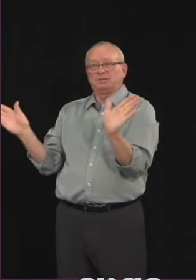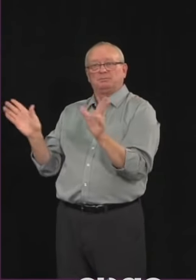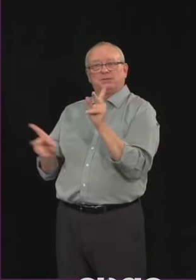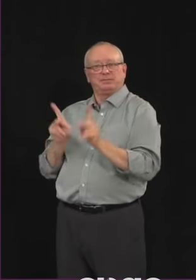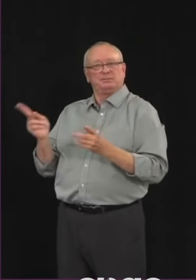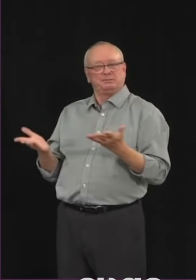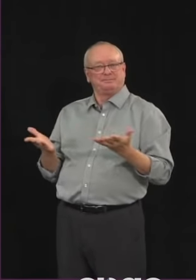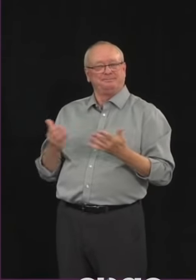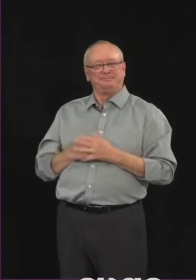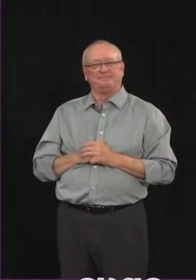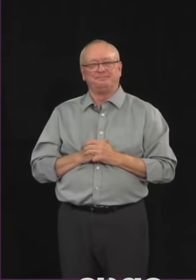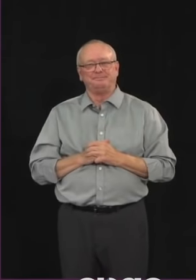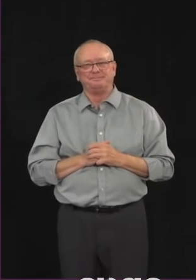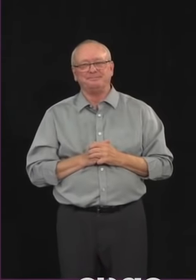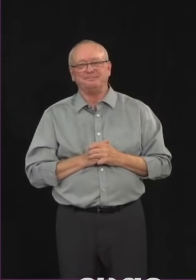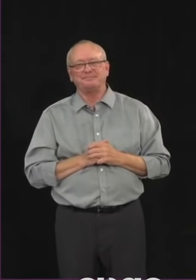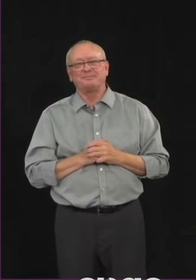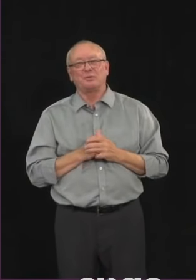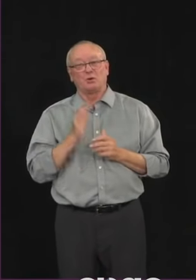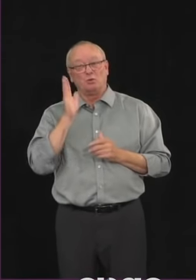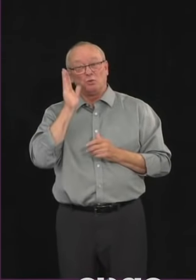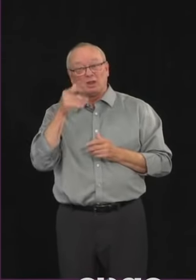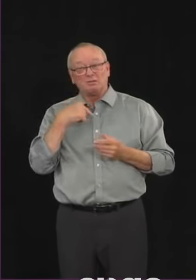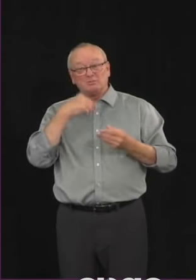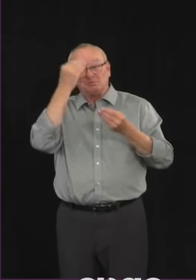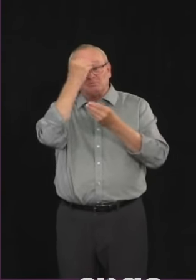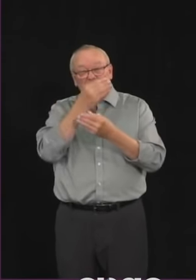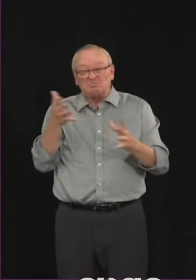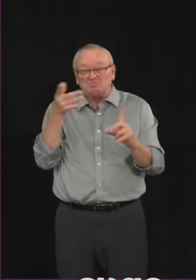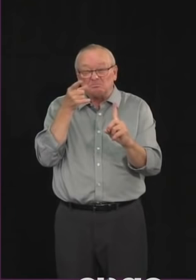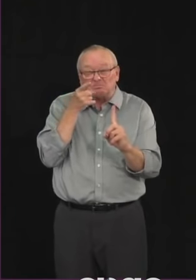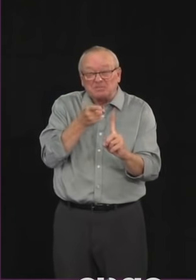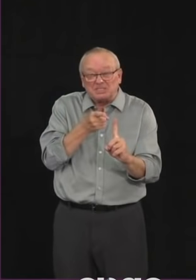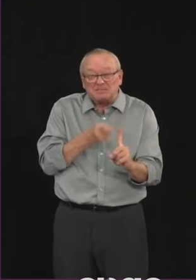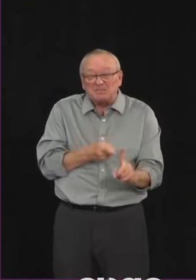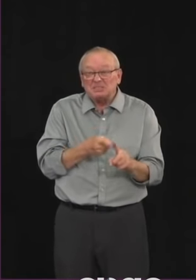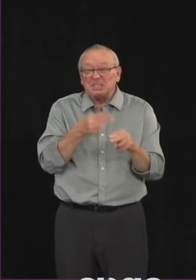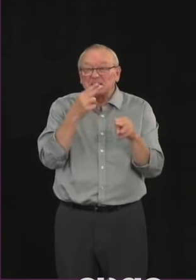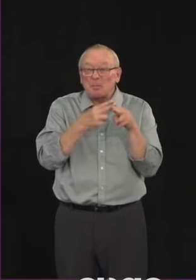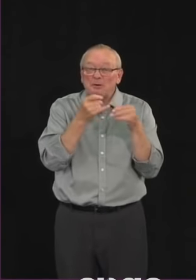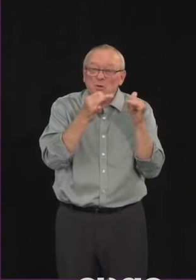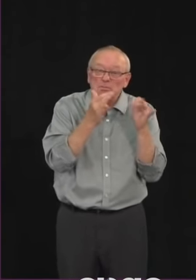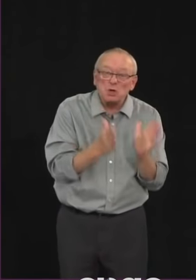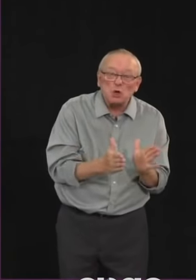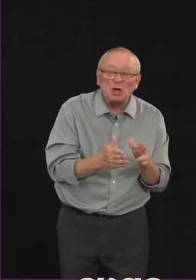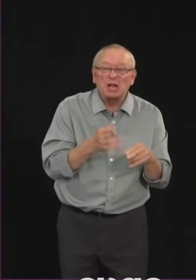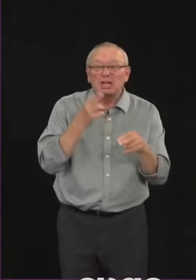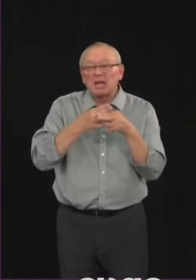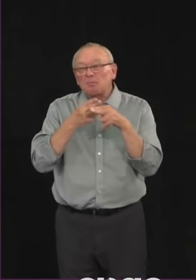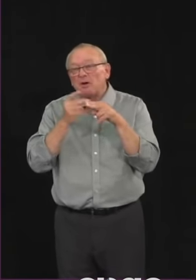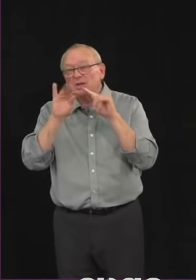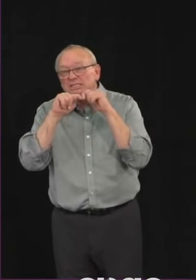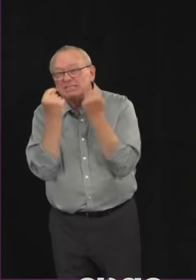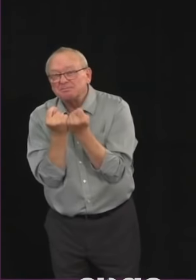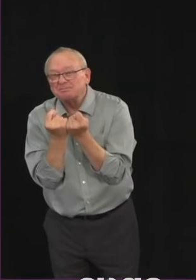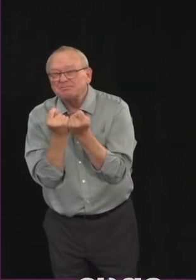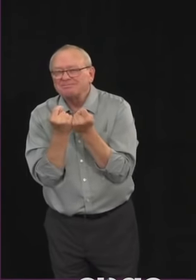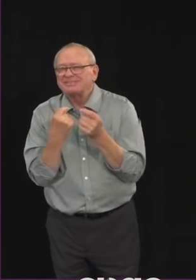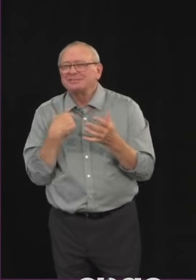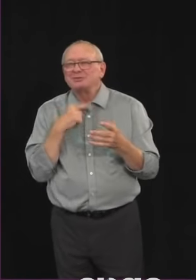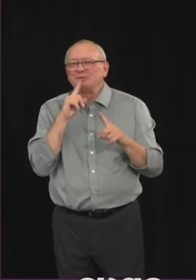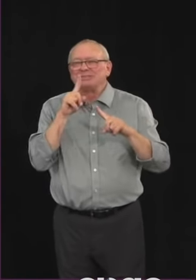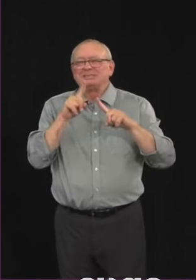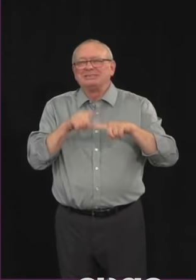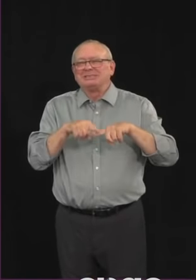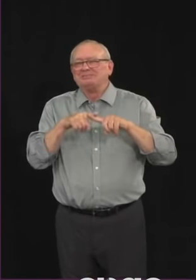uh, that will be, uh, based on conversations that we'll have to have going forward, um, but we will, of course, always, the other key principle